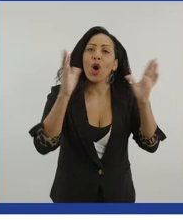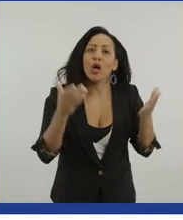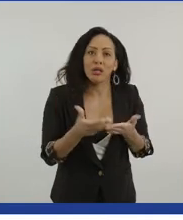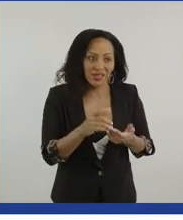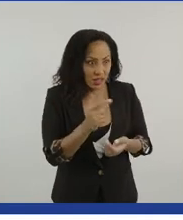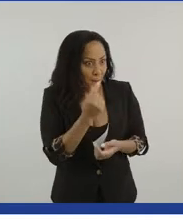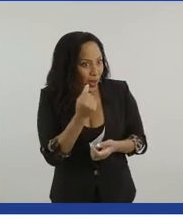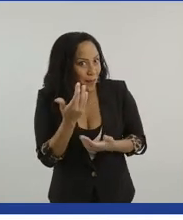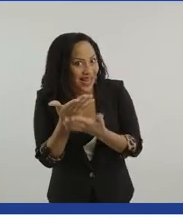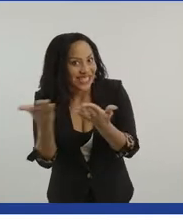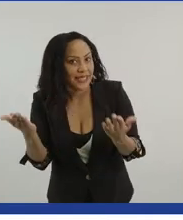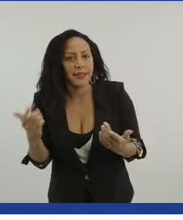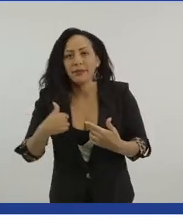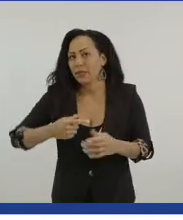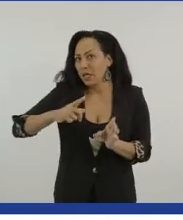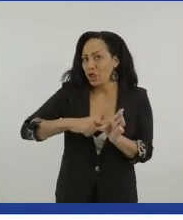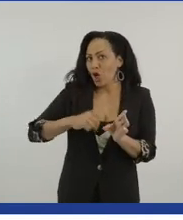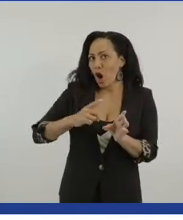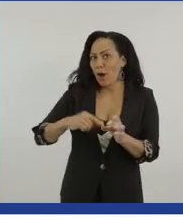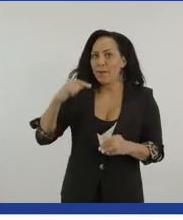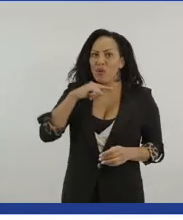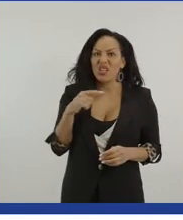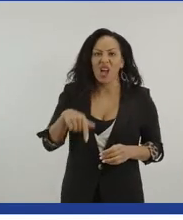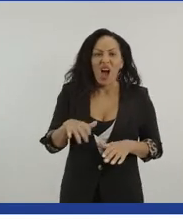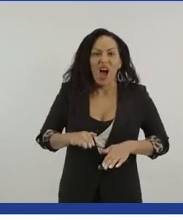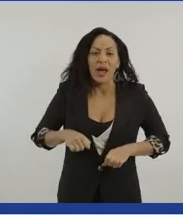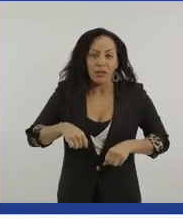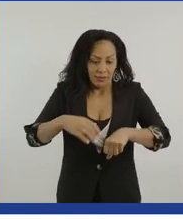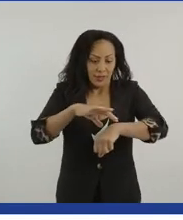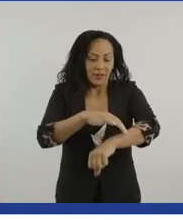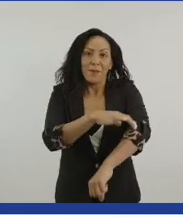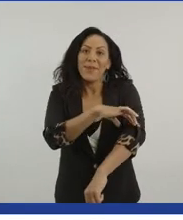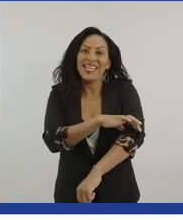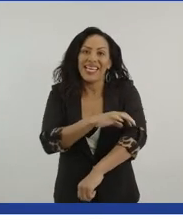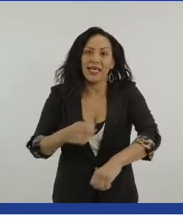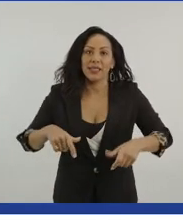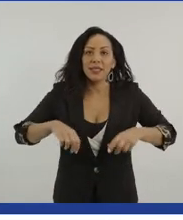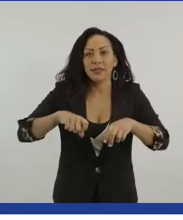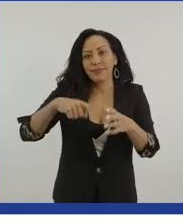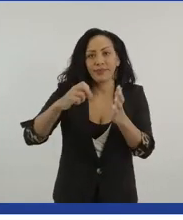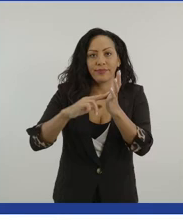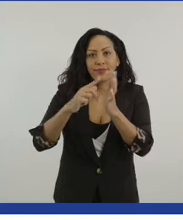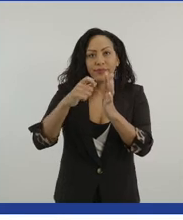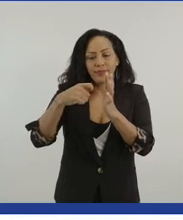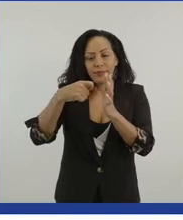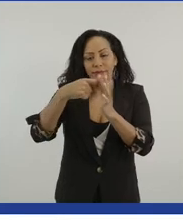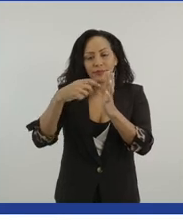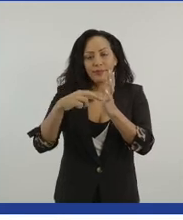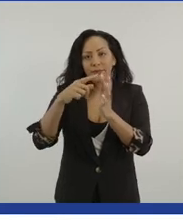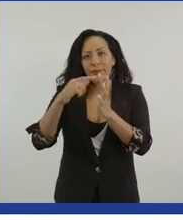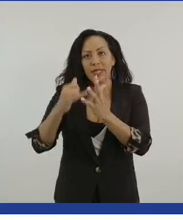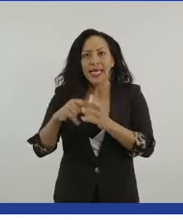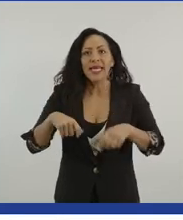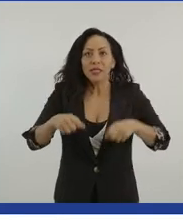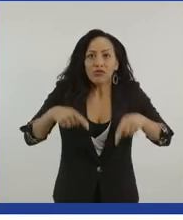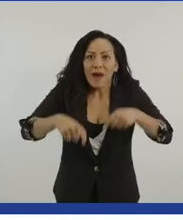I, I, as a young boy ran around on my stumps on my knees, obviously like your, your child probably does. And that's, that's amazing